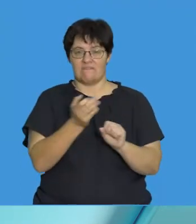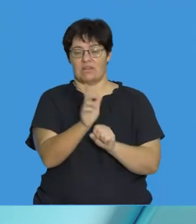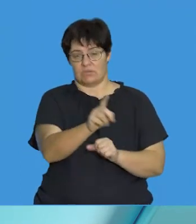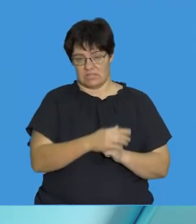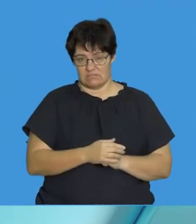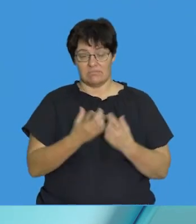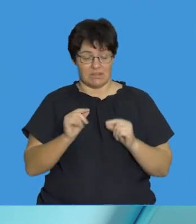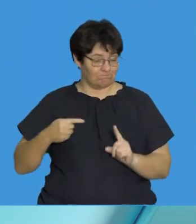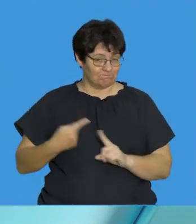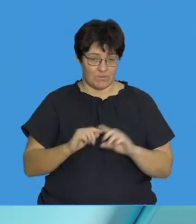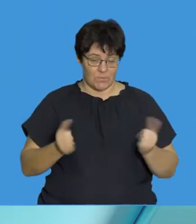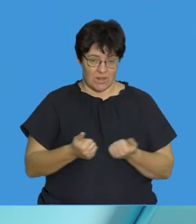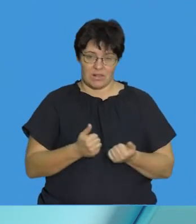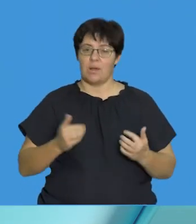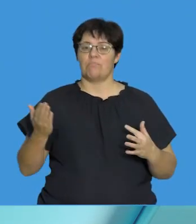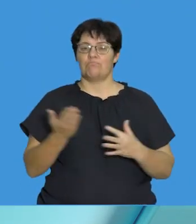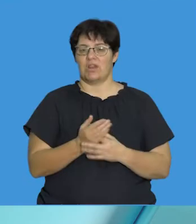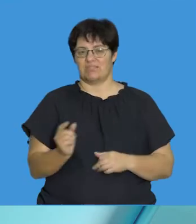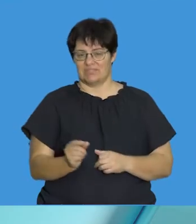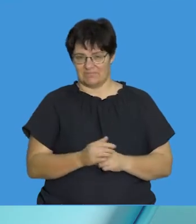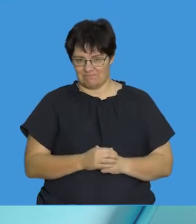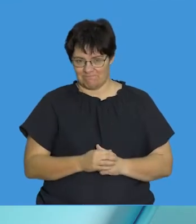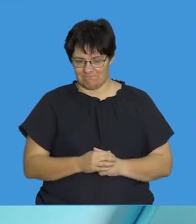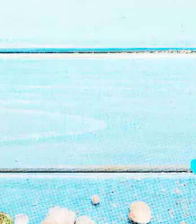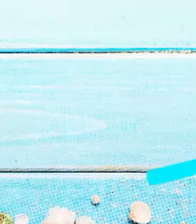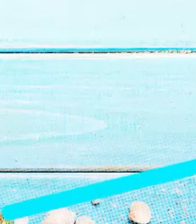done well. Let's have a short break, and I'll see you in a bit.